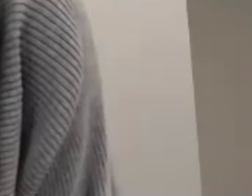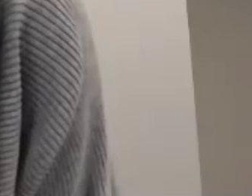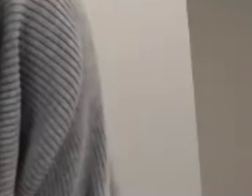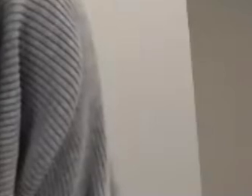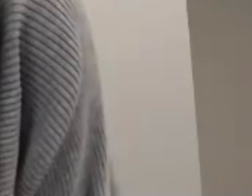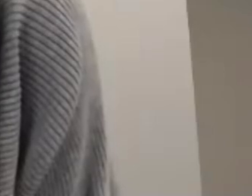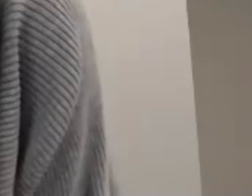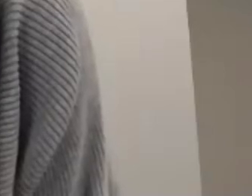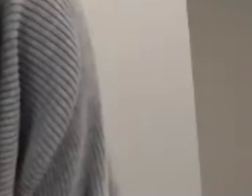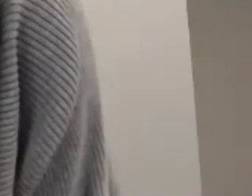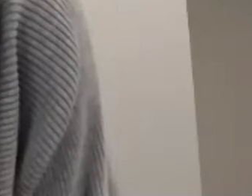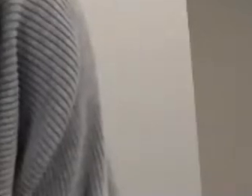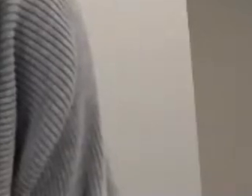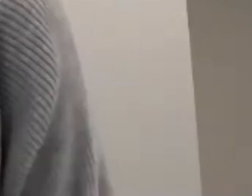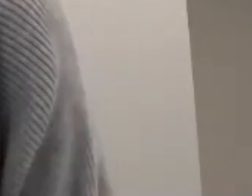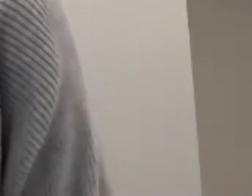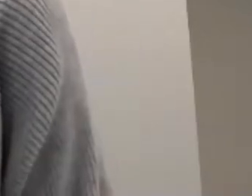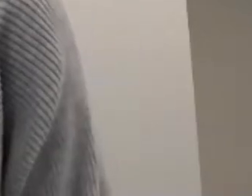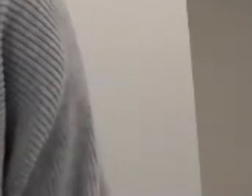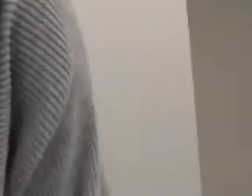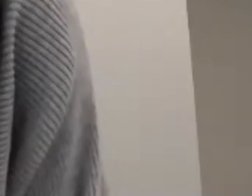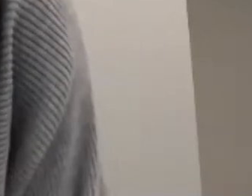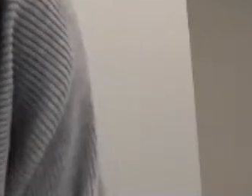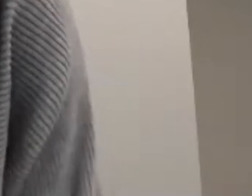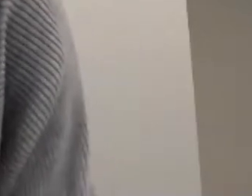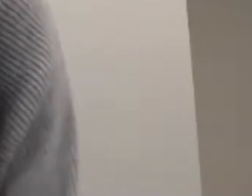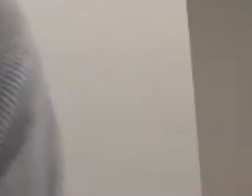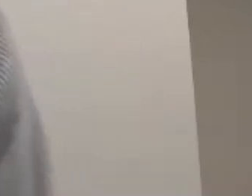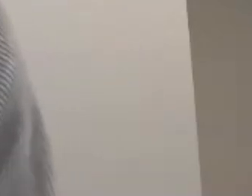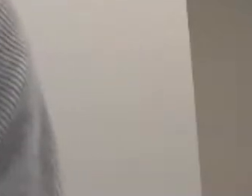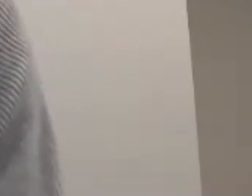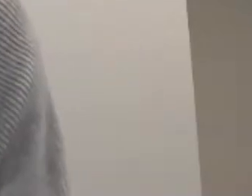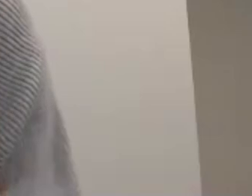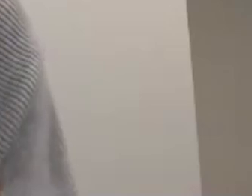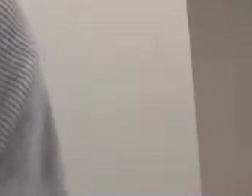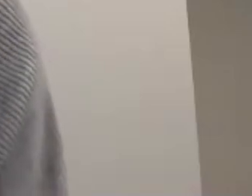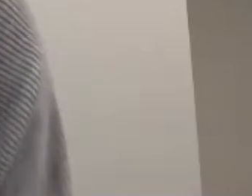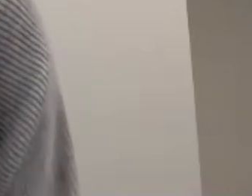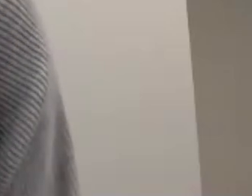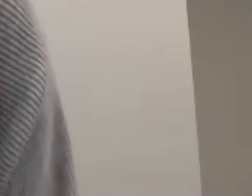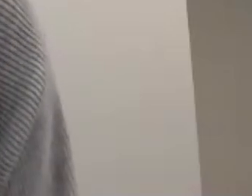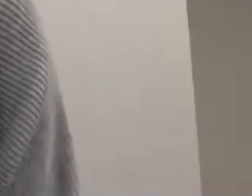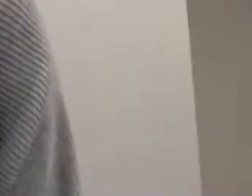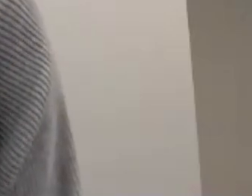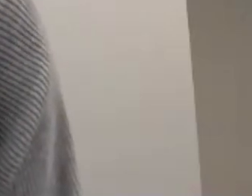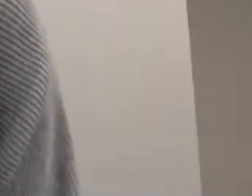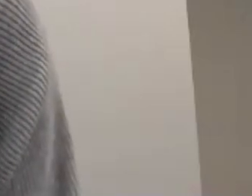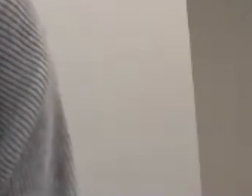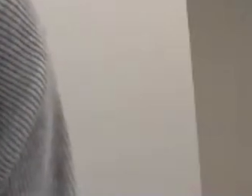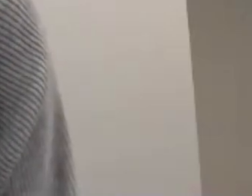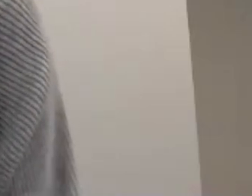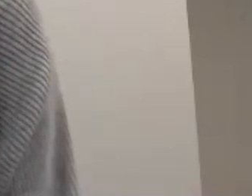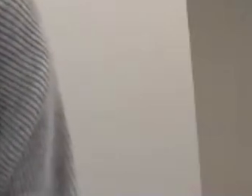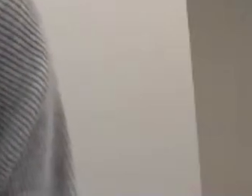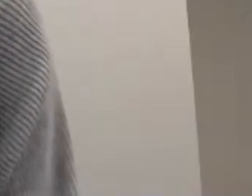might leave it there and probably let you get to bed because it's quite late there um but we really can't thank you enough for joining us today